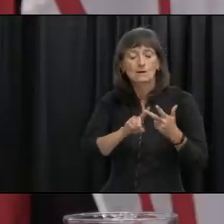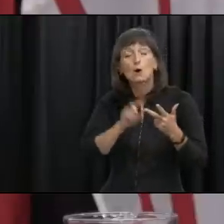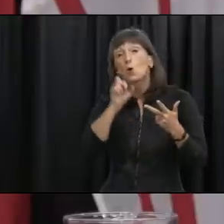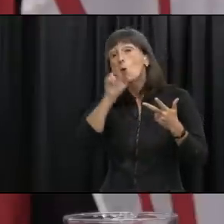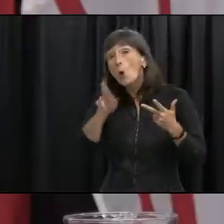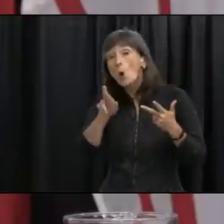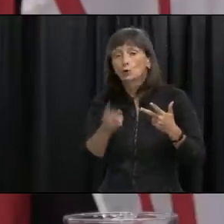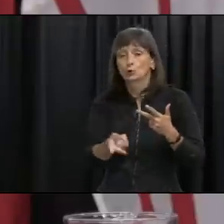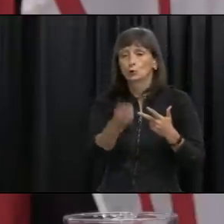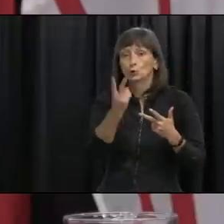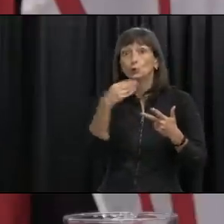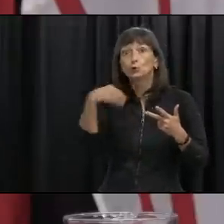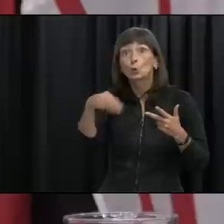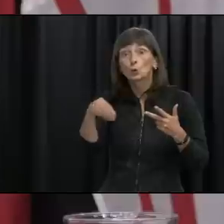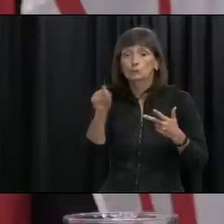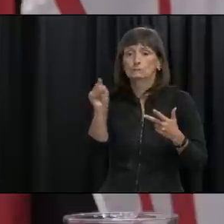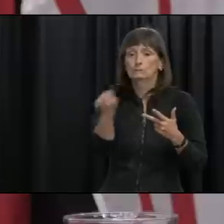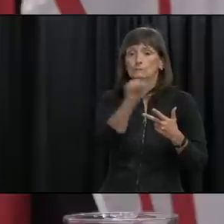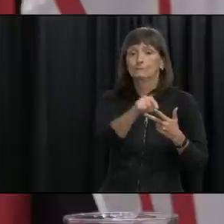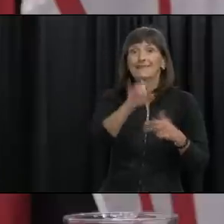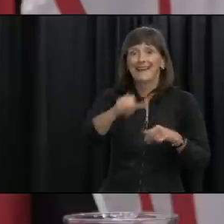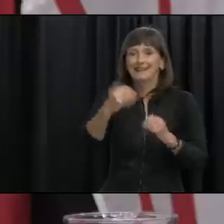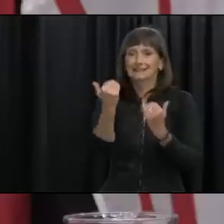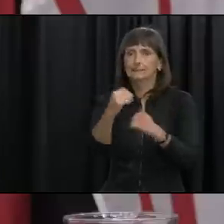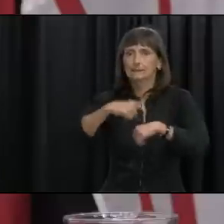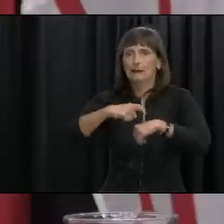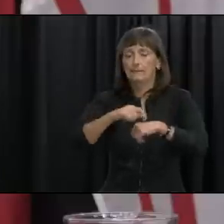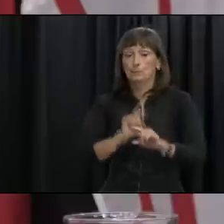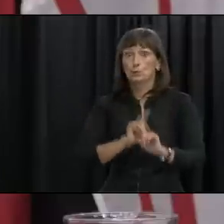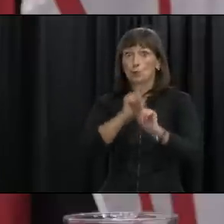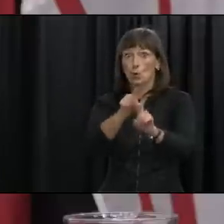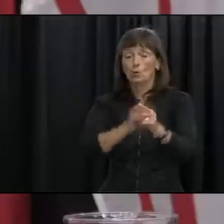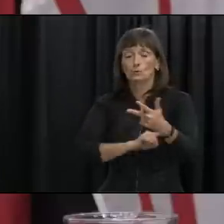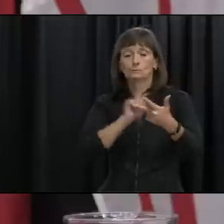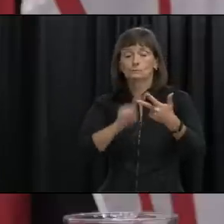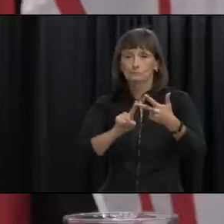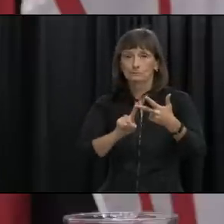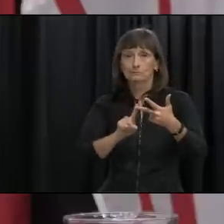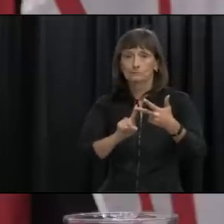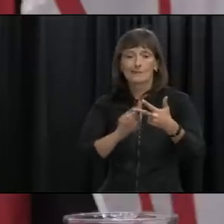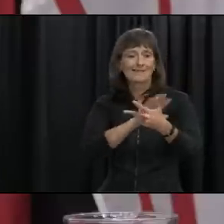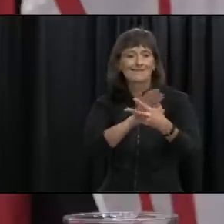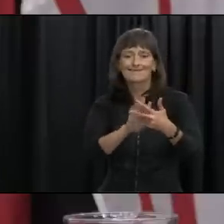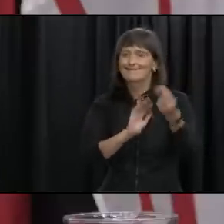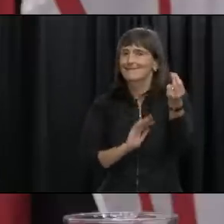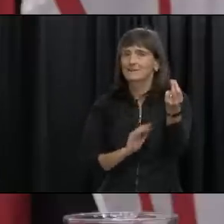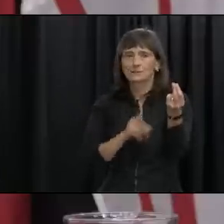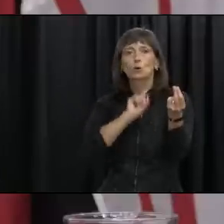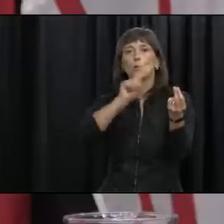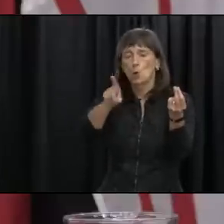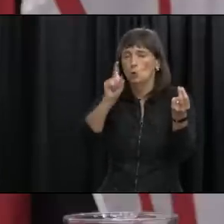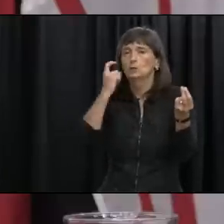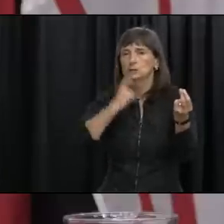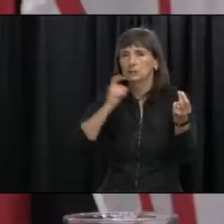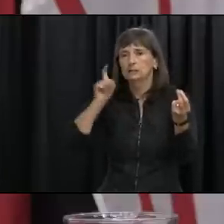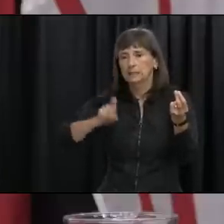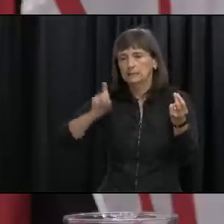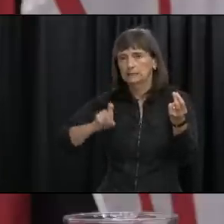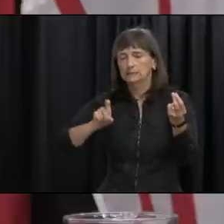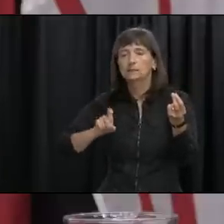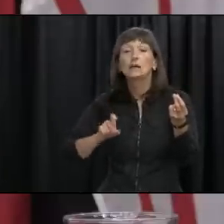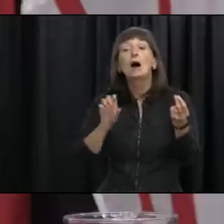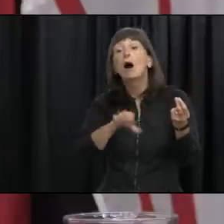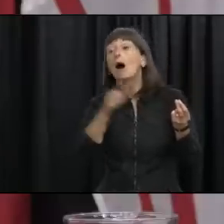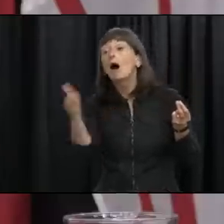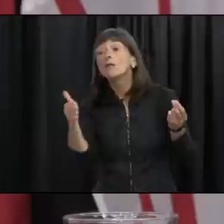referenced at the times referenced other people do not need to go and get tested and i would encourage them